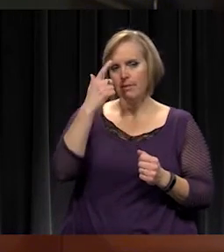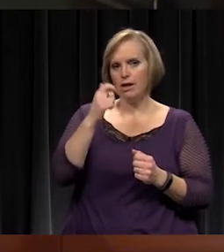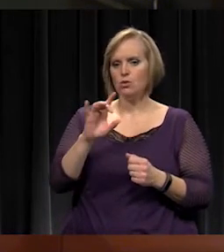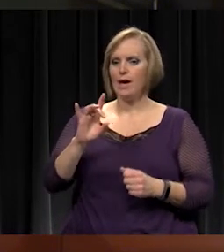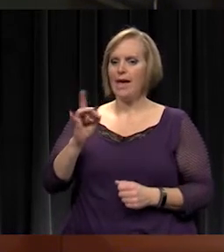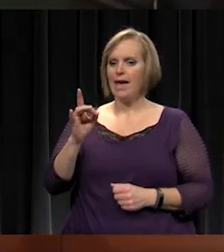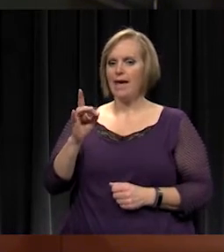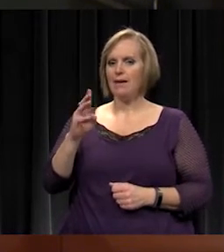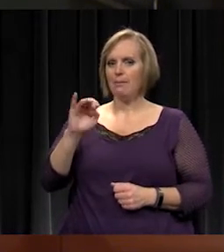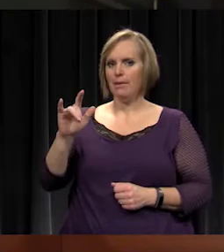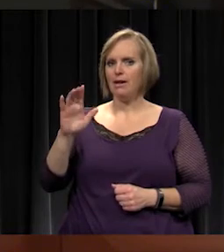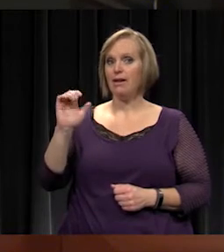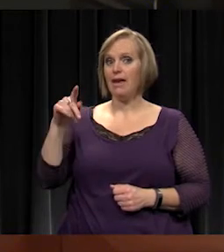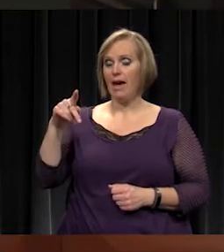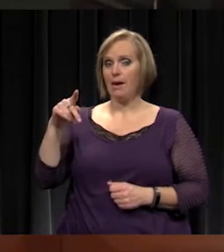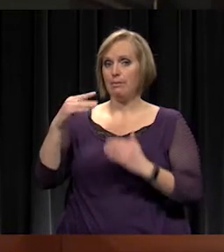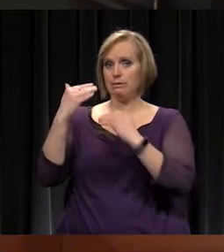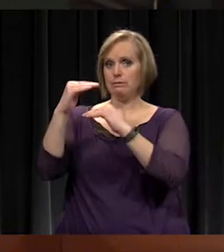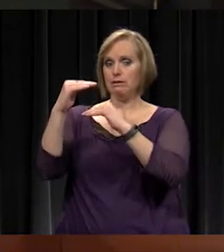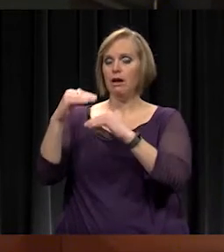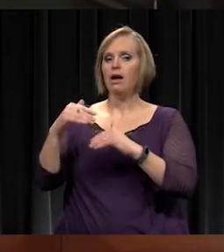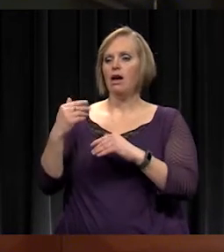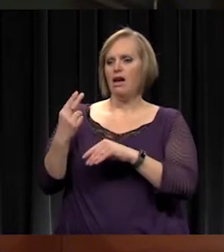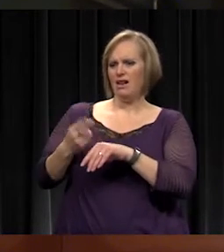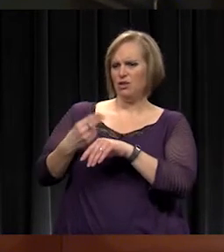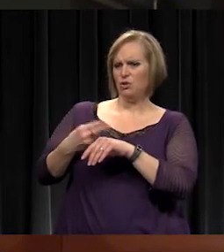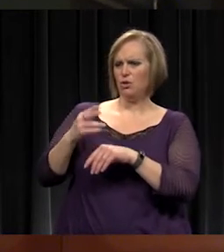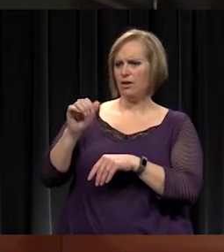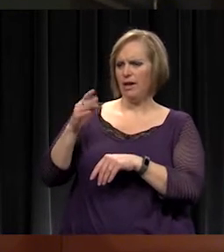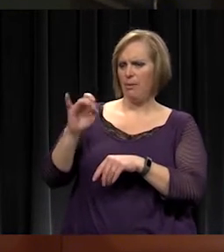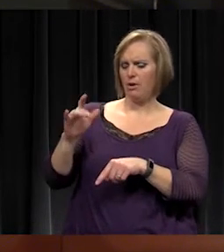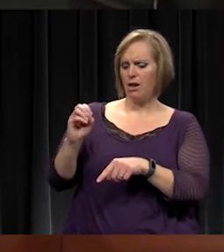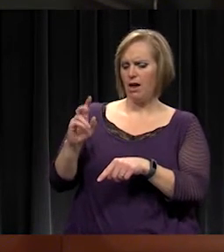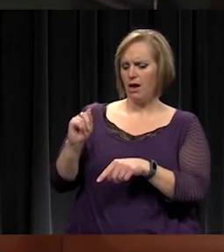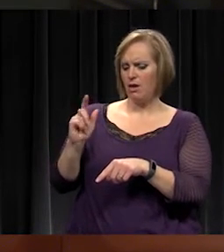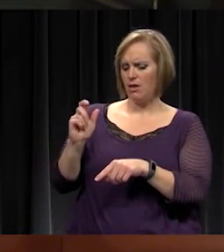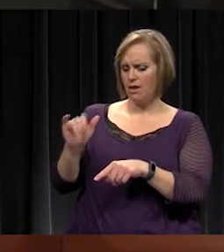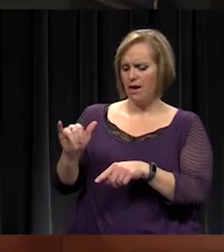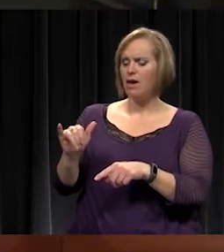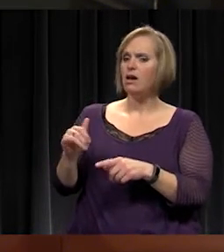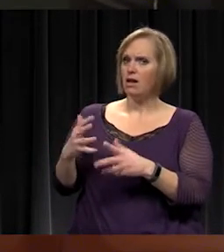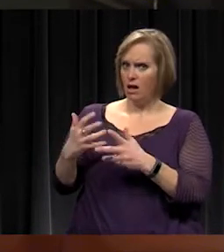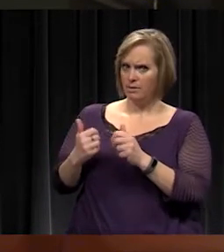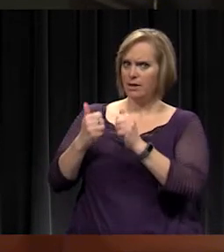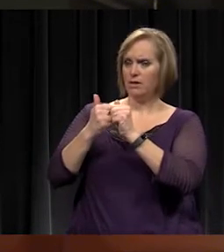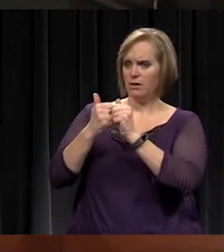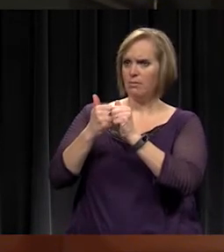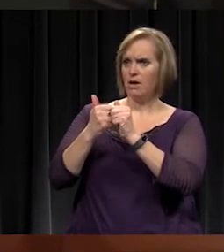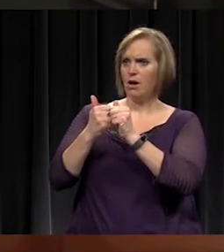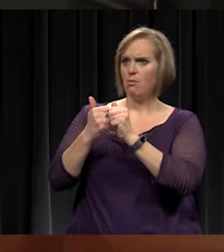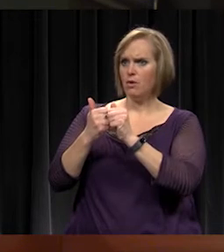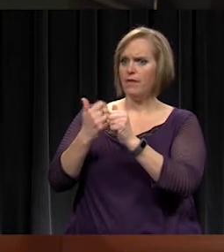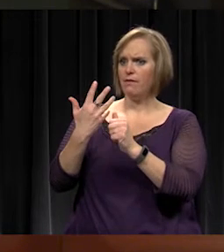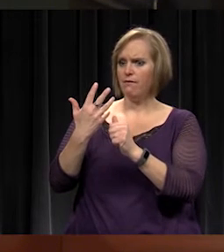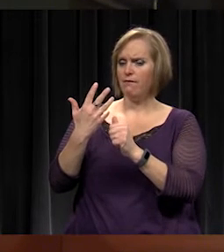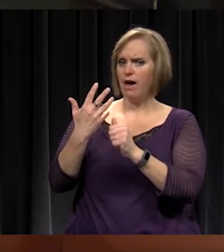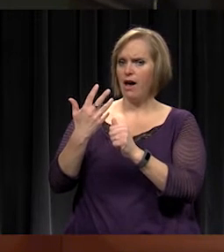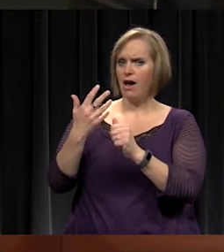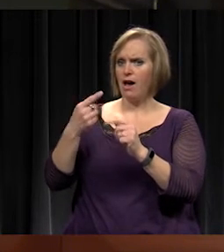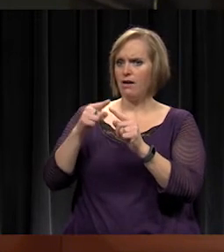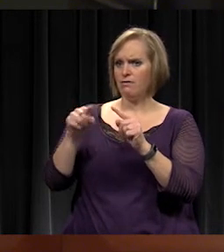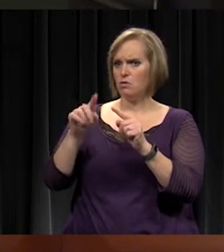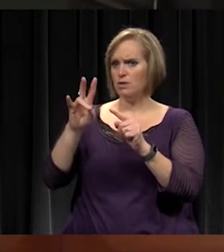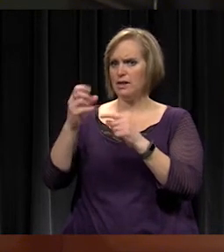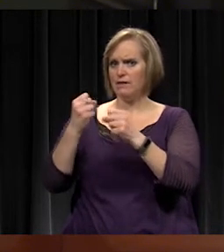At an eight mil cap. Okay. And historically, has capital outlay been able to keep up with our five to seven year replacement cycles and everything? think we've always